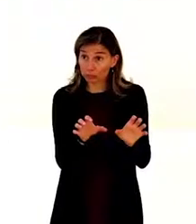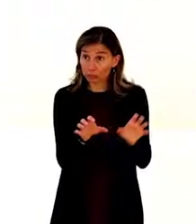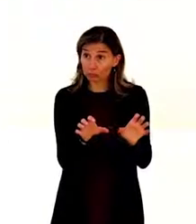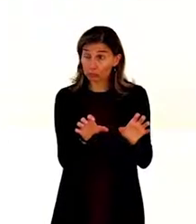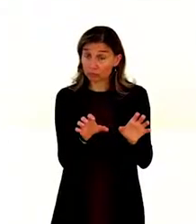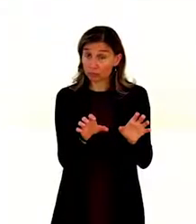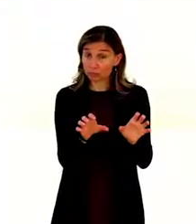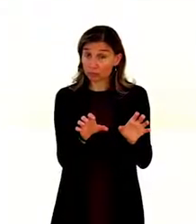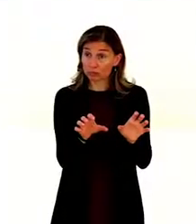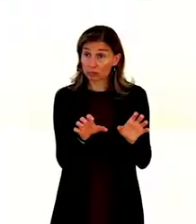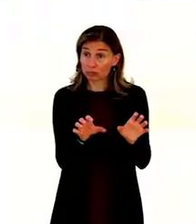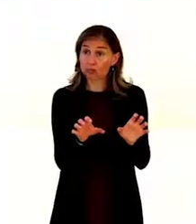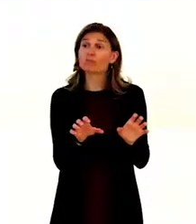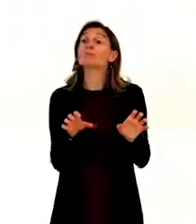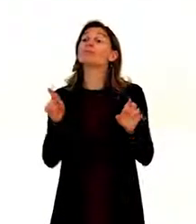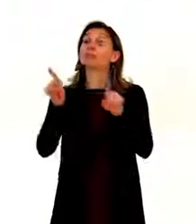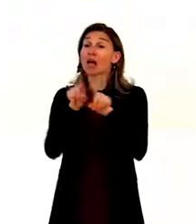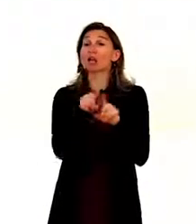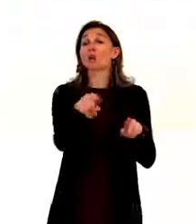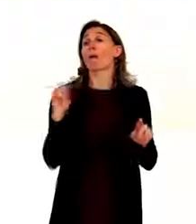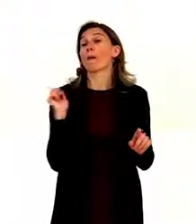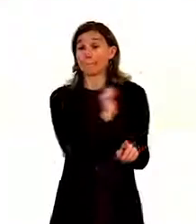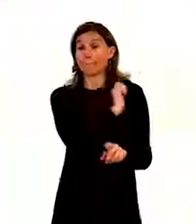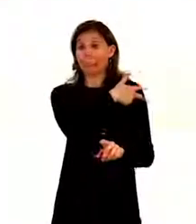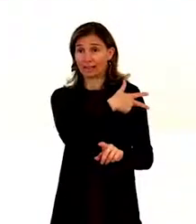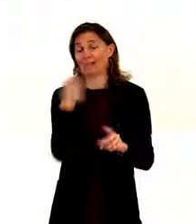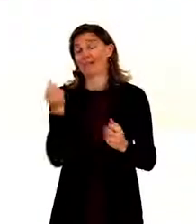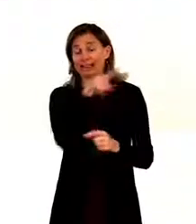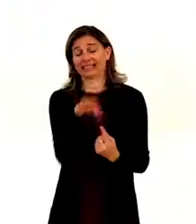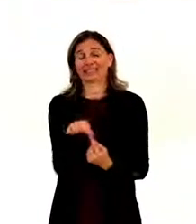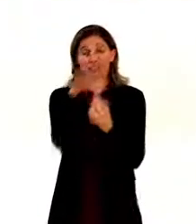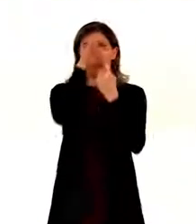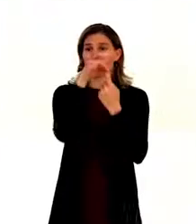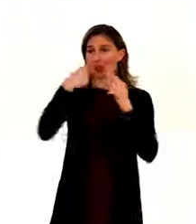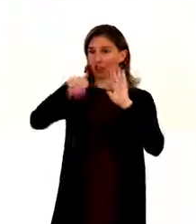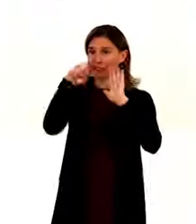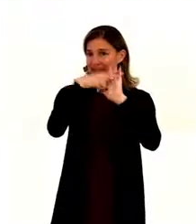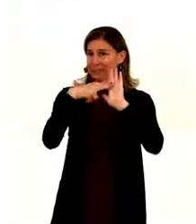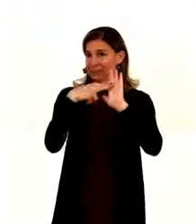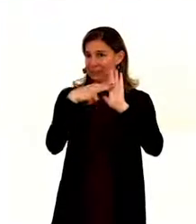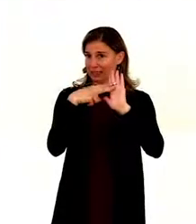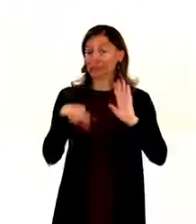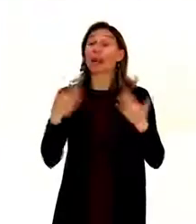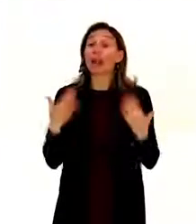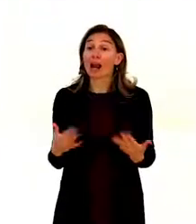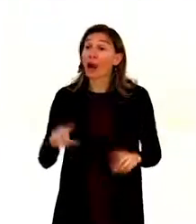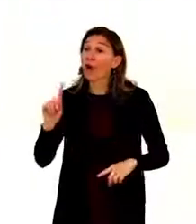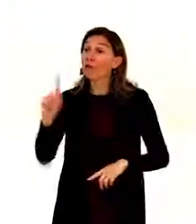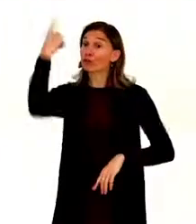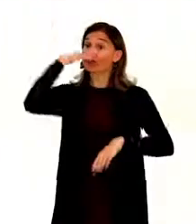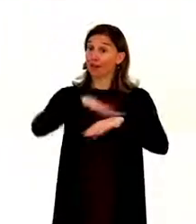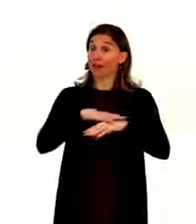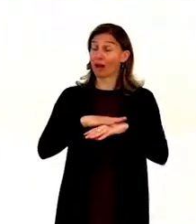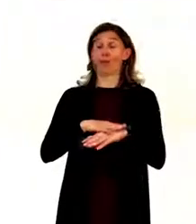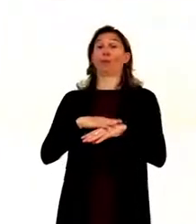as a state party, we have state of Palestine with its special status in the UN and for the very first time, it was a real